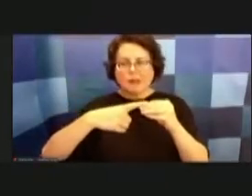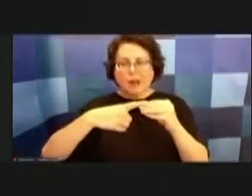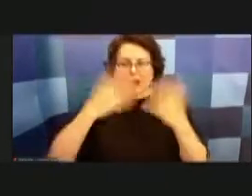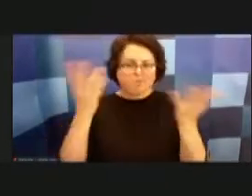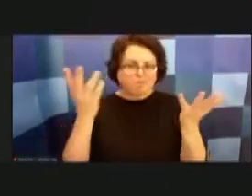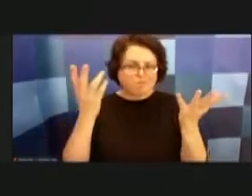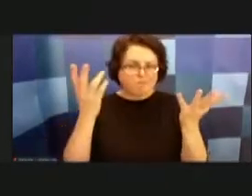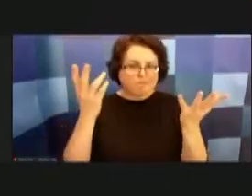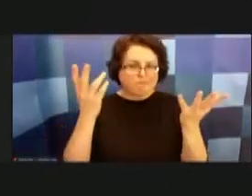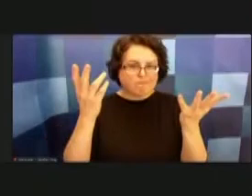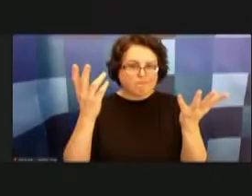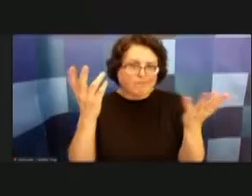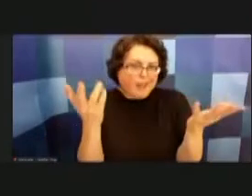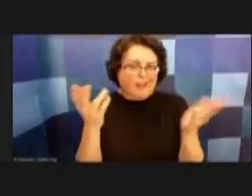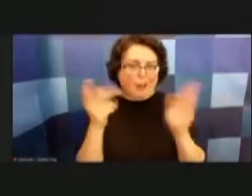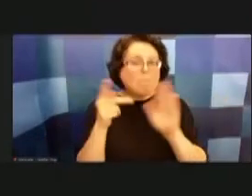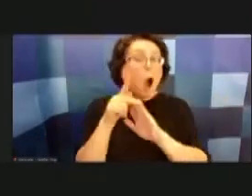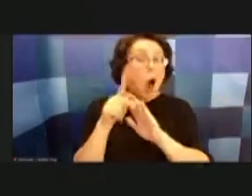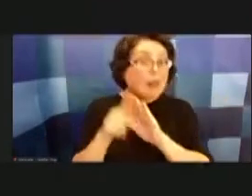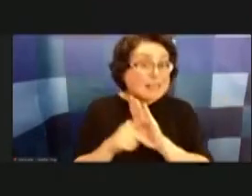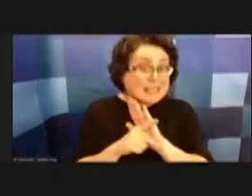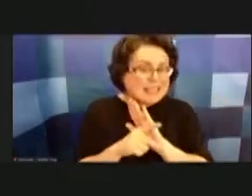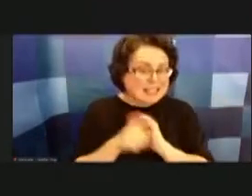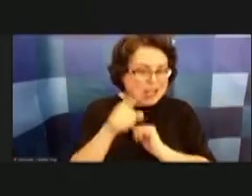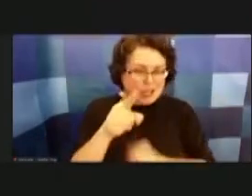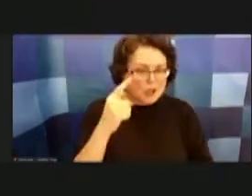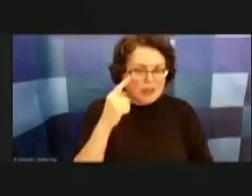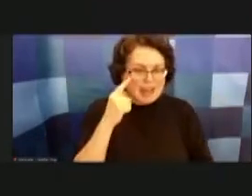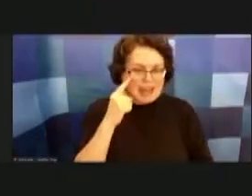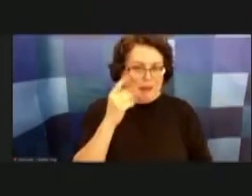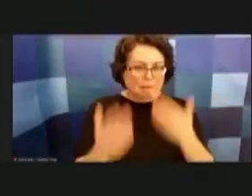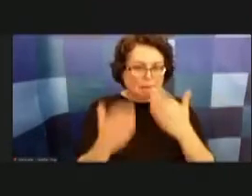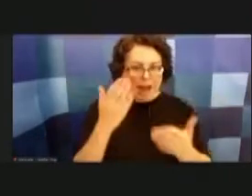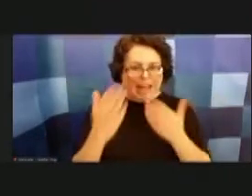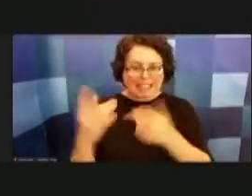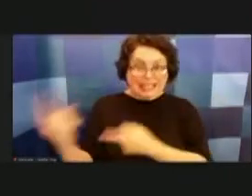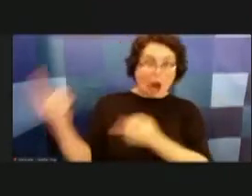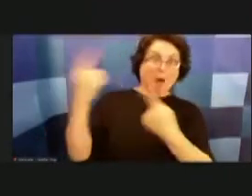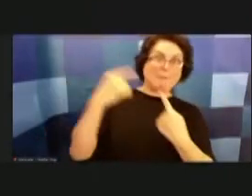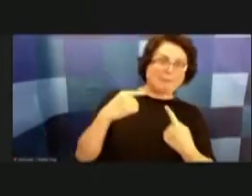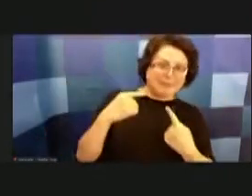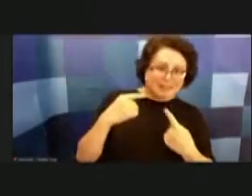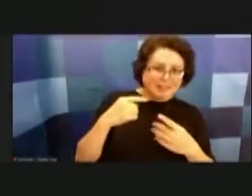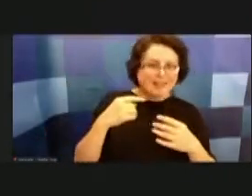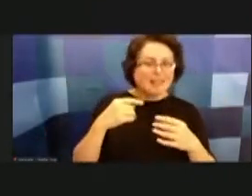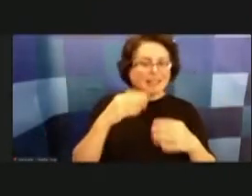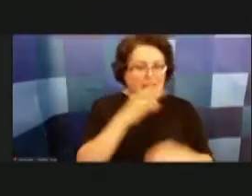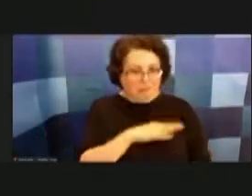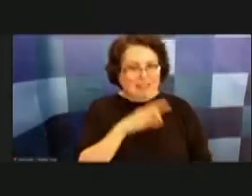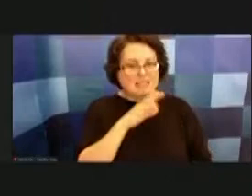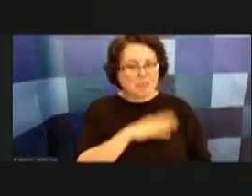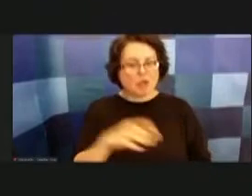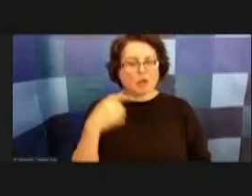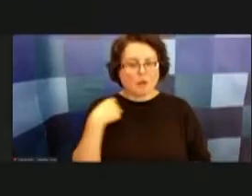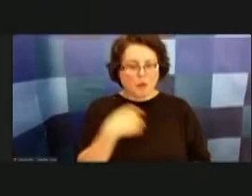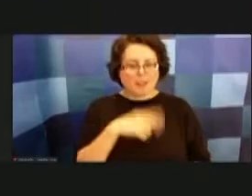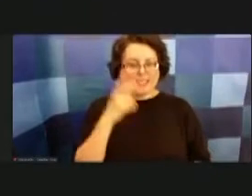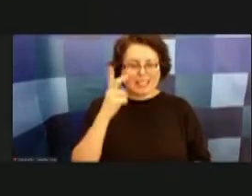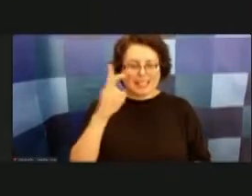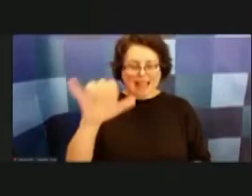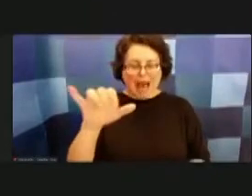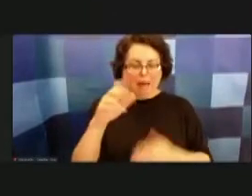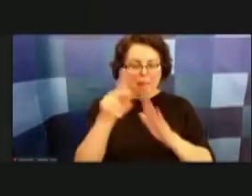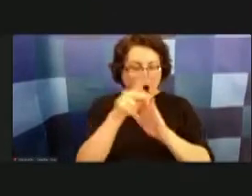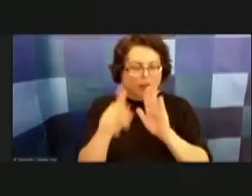policies you anticipate might be heading for pittsburgh that when we see policies sort of spread throughout the country right and